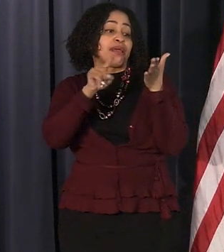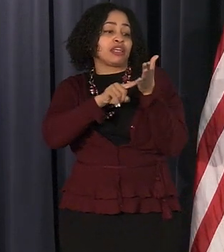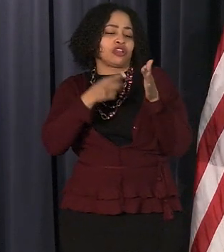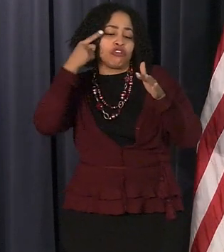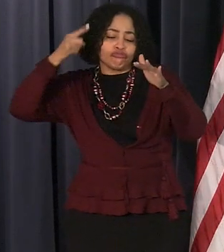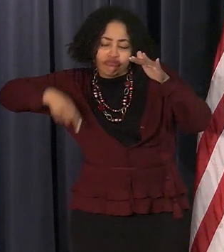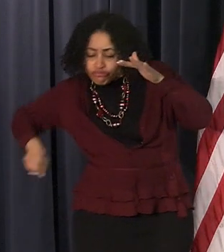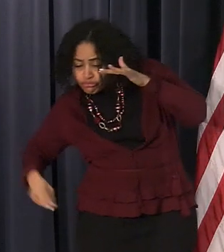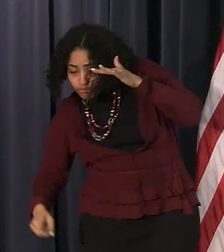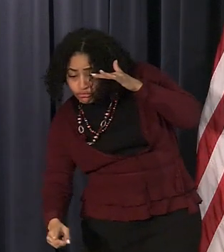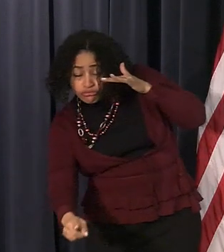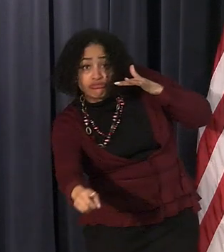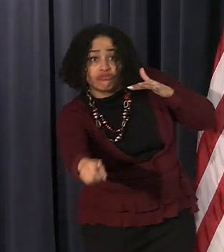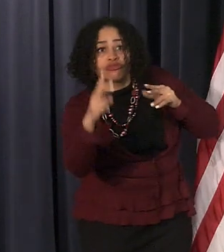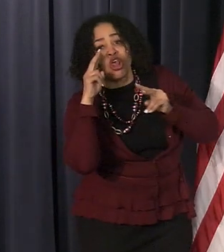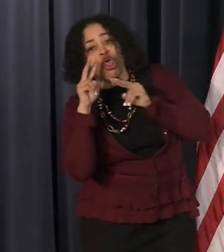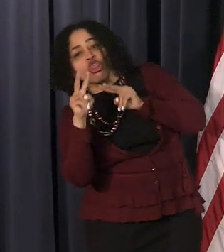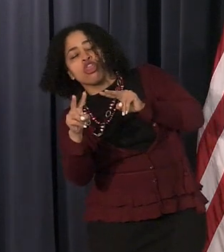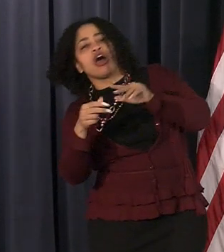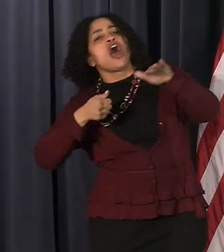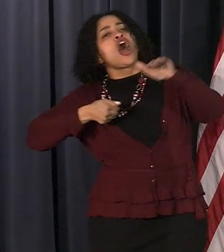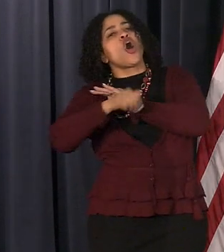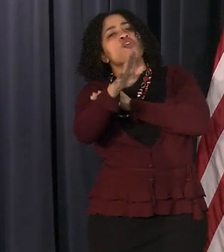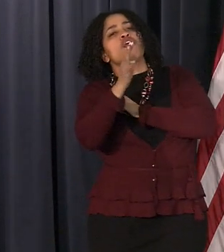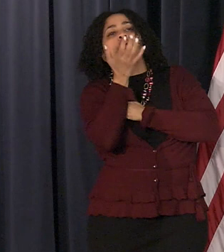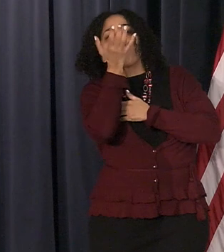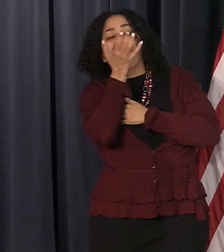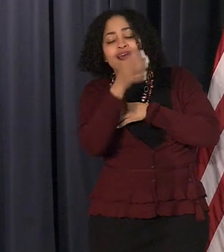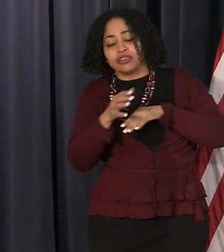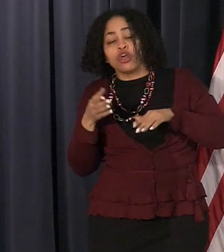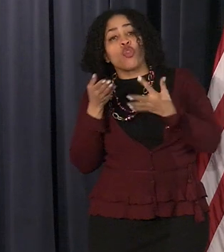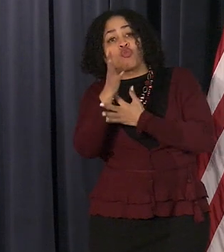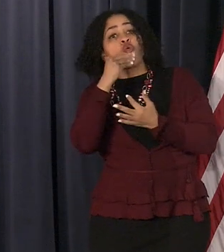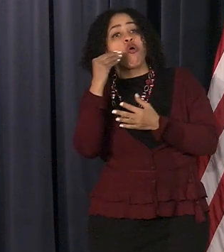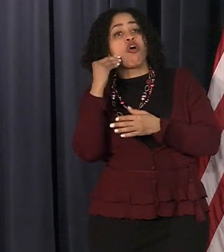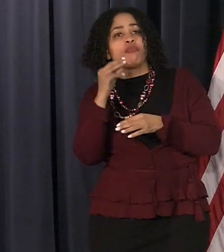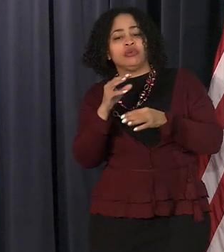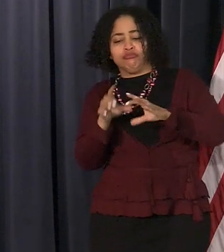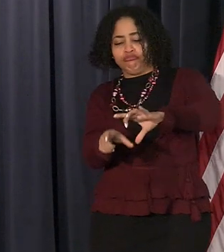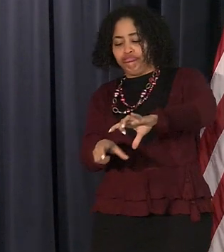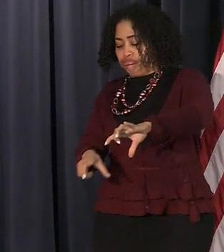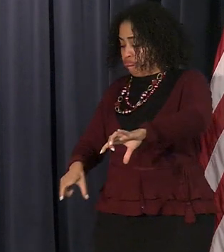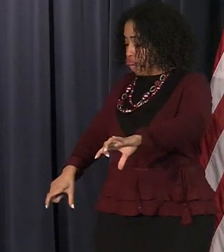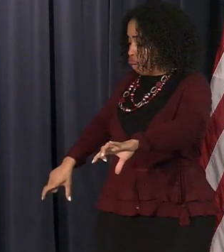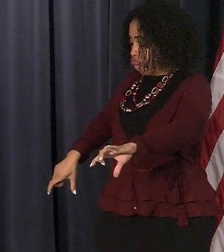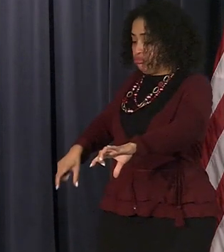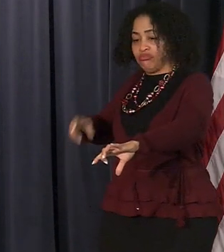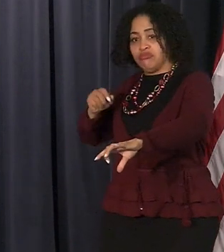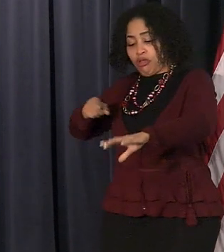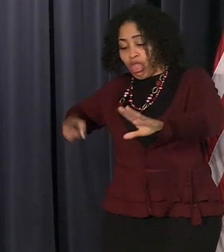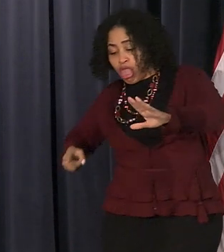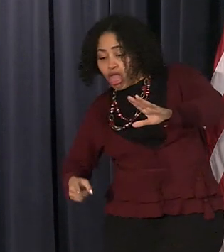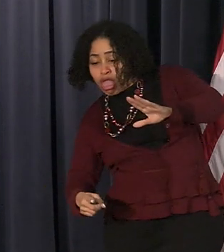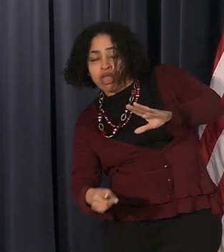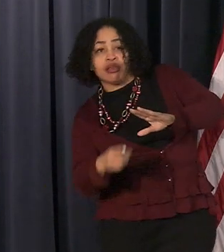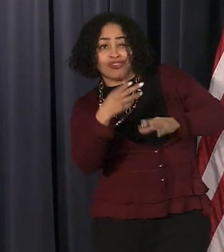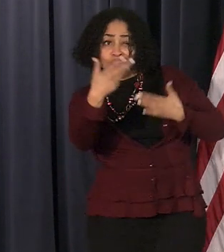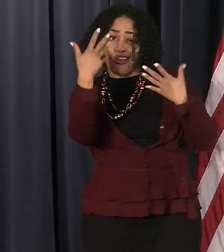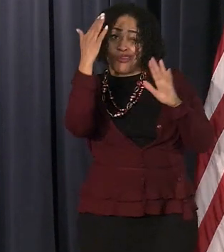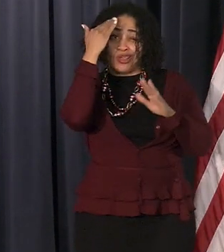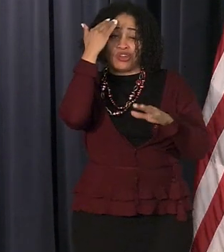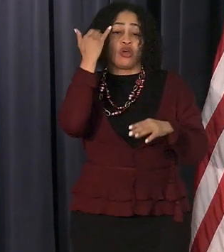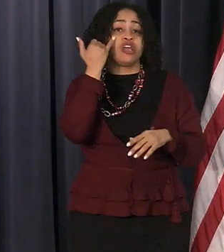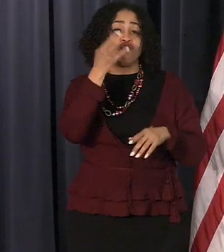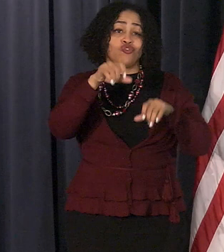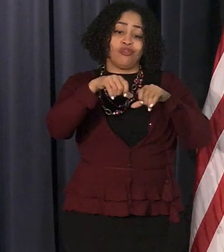sewer line that's the line that comes in under your grass that runs to the house as many detroiters know if you have a break in that line which is your